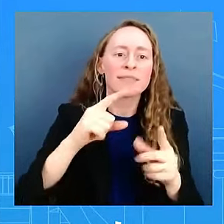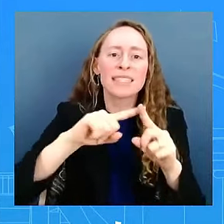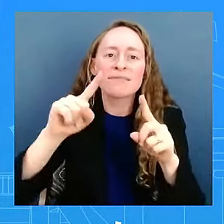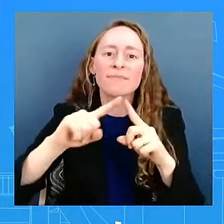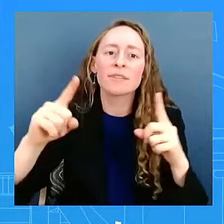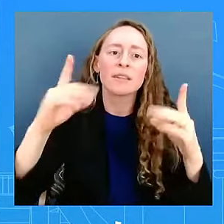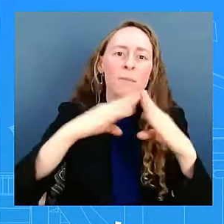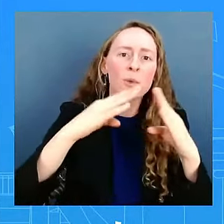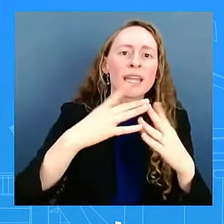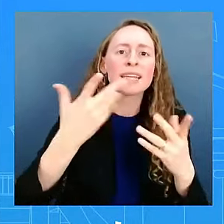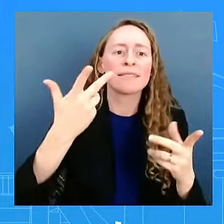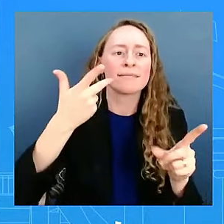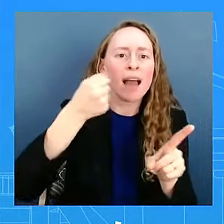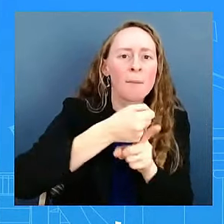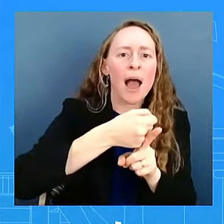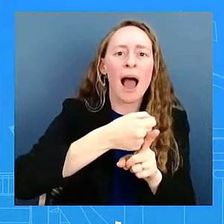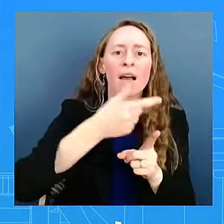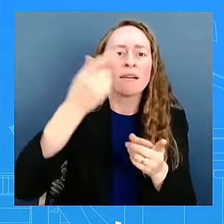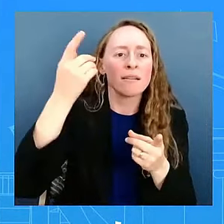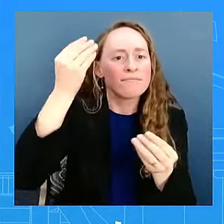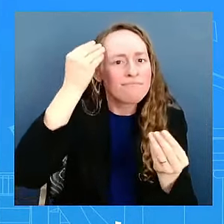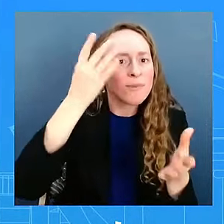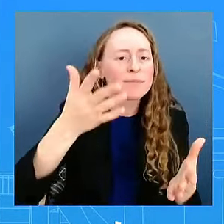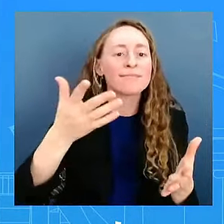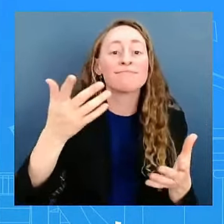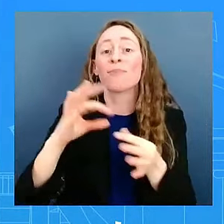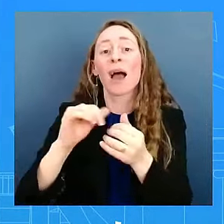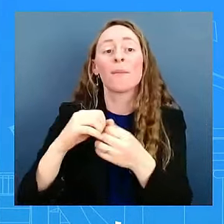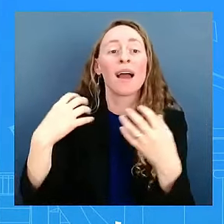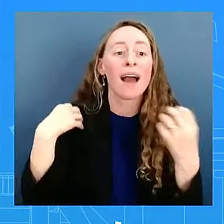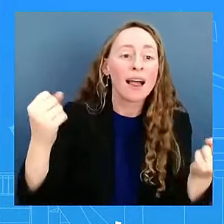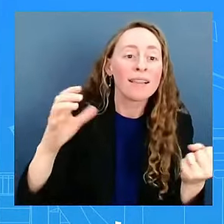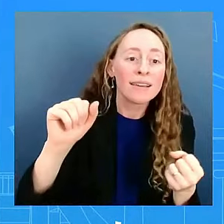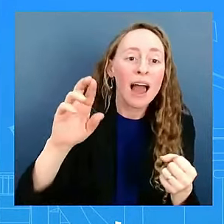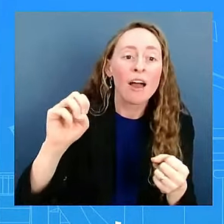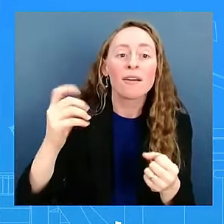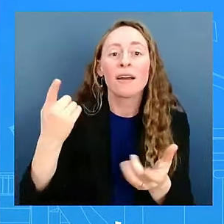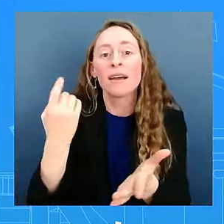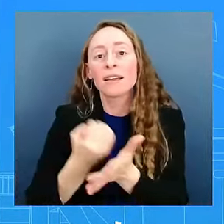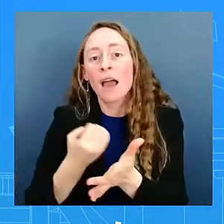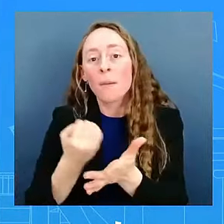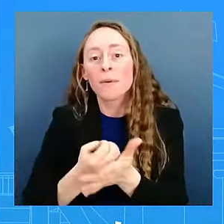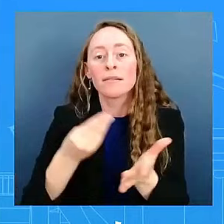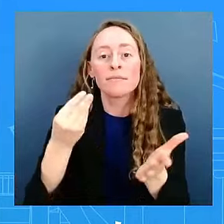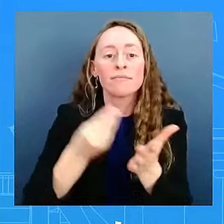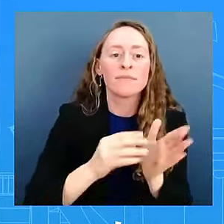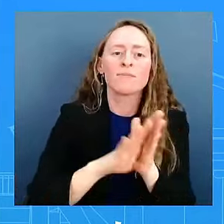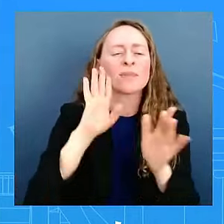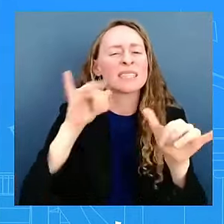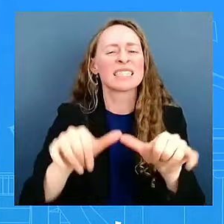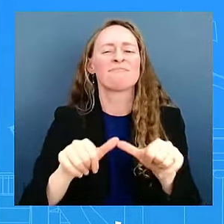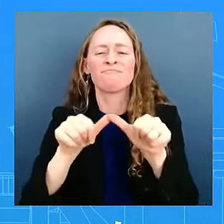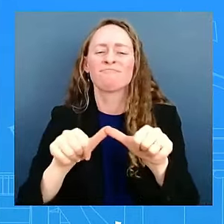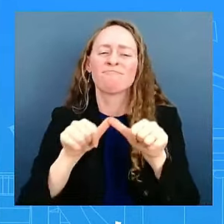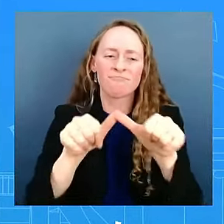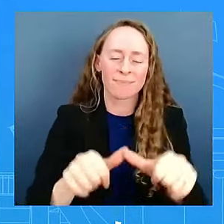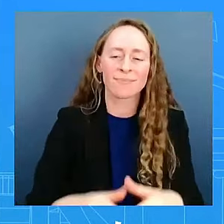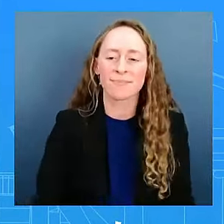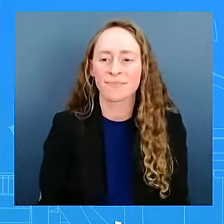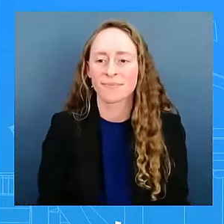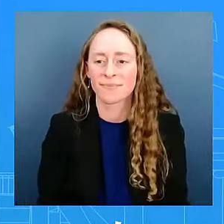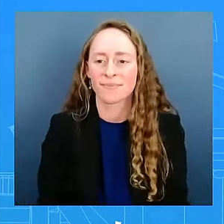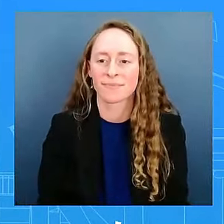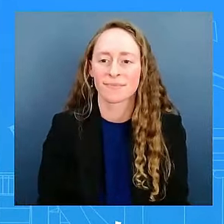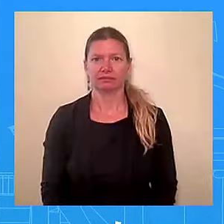issues that they really, truly care about. And so we're going to continue to do that certainly for the next six months. Okay, Jackie. Thank you, Kareem. Just